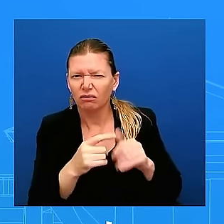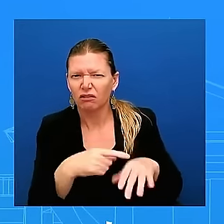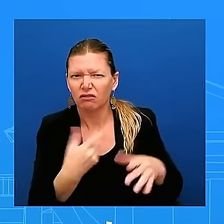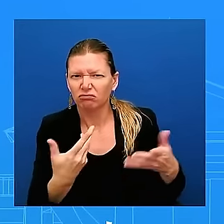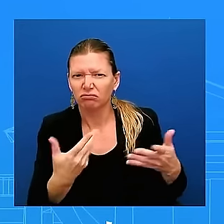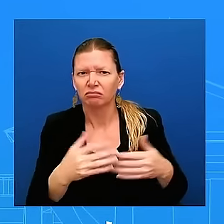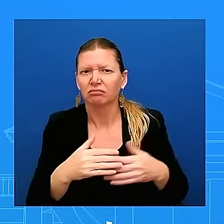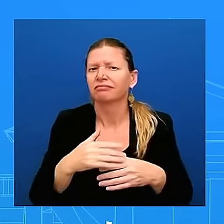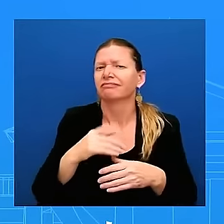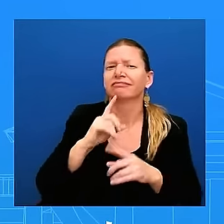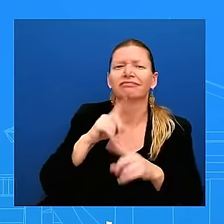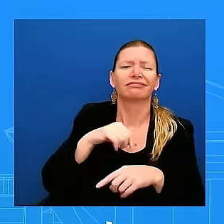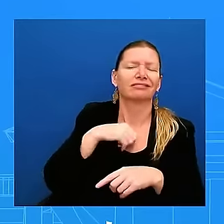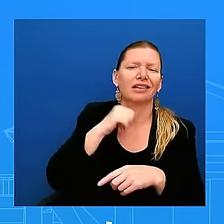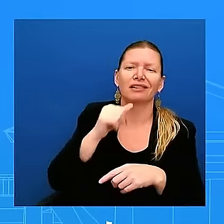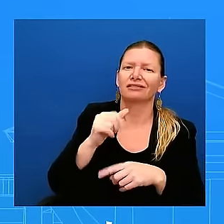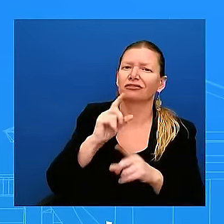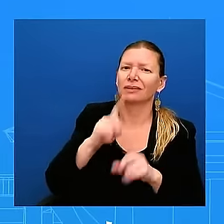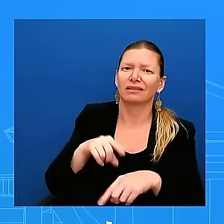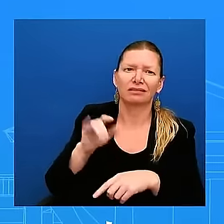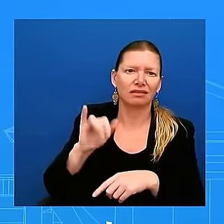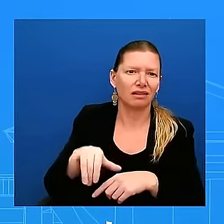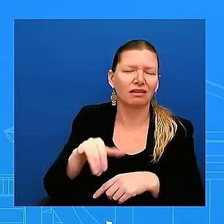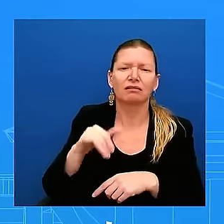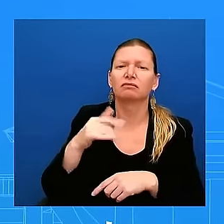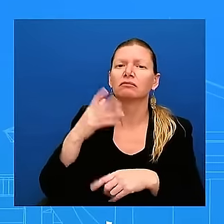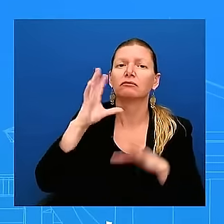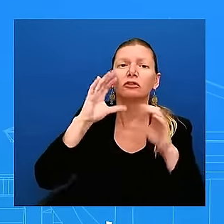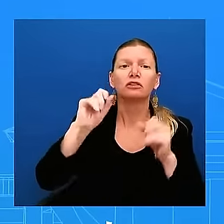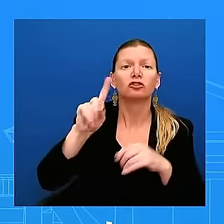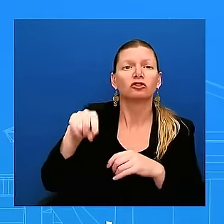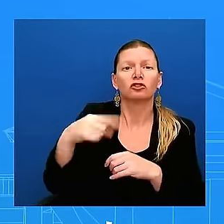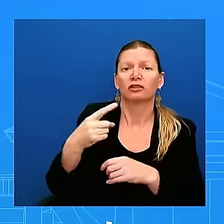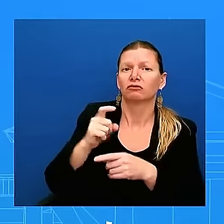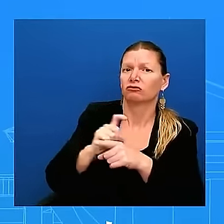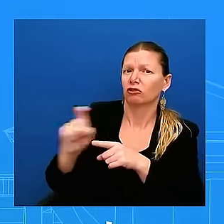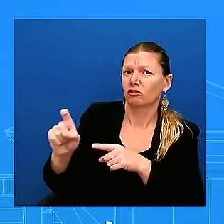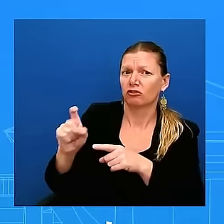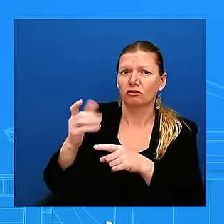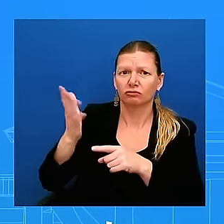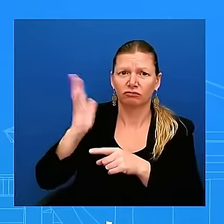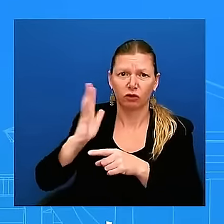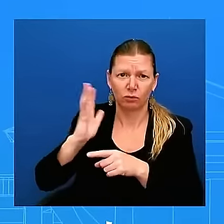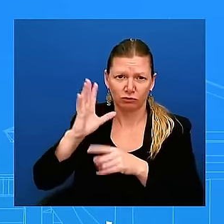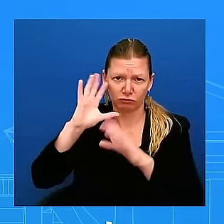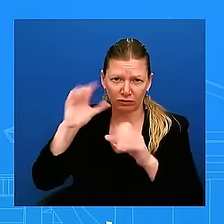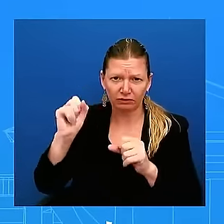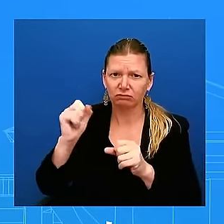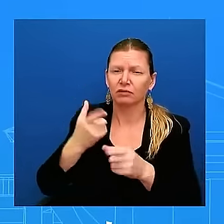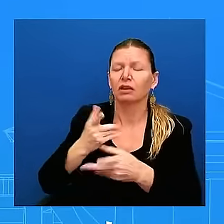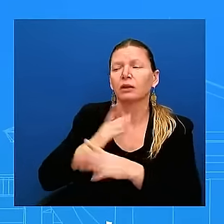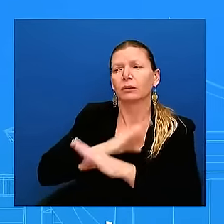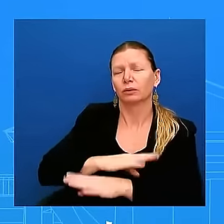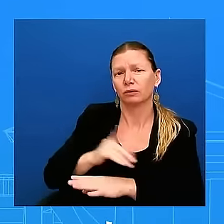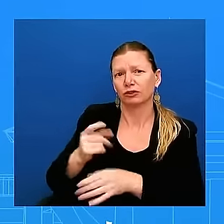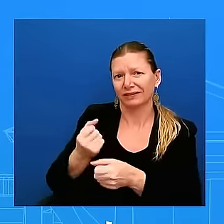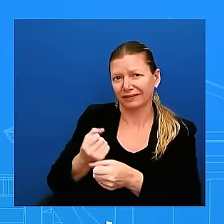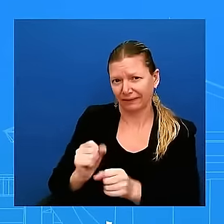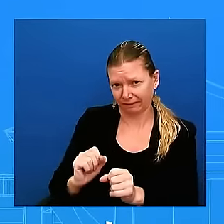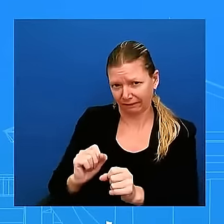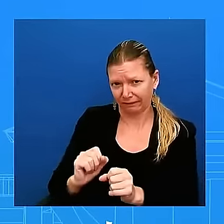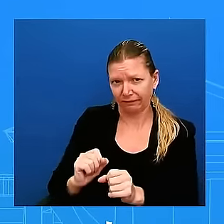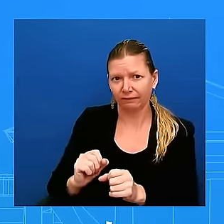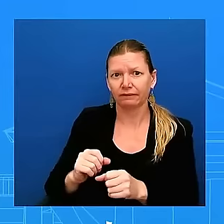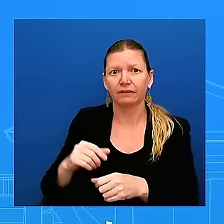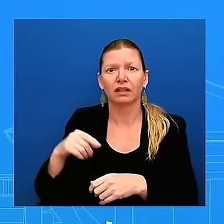uh certainly appreciated uh the call i just don't have anything further uh beyond that he expressed he expressed his thank uh his uh his